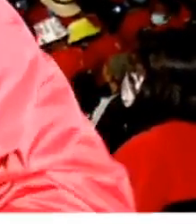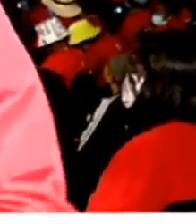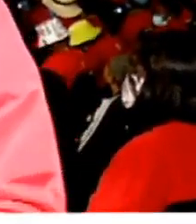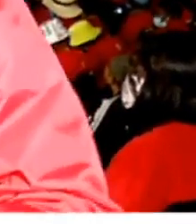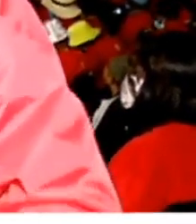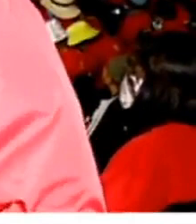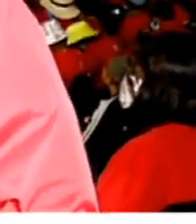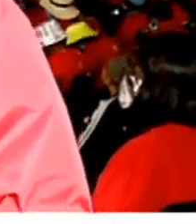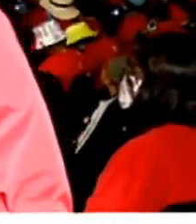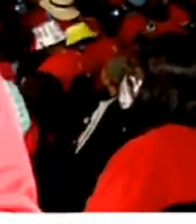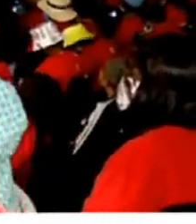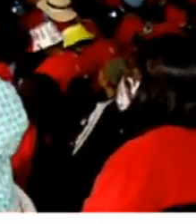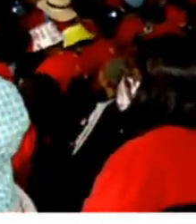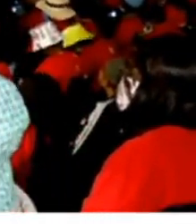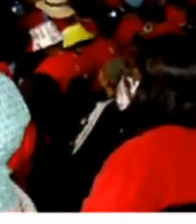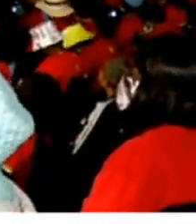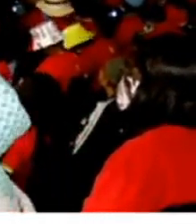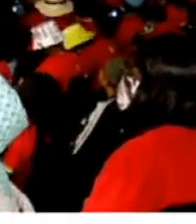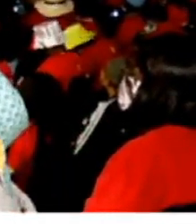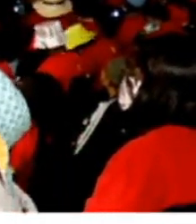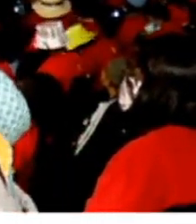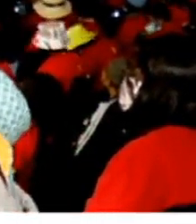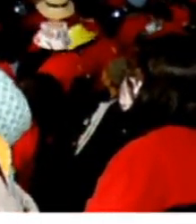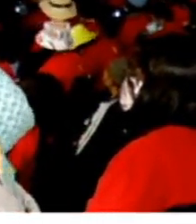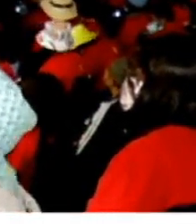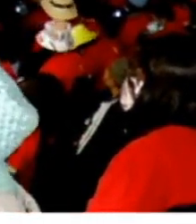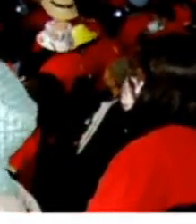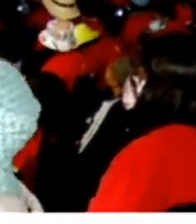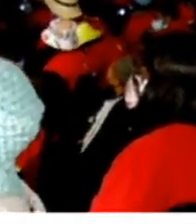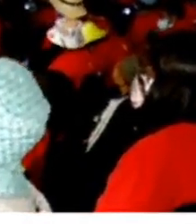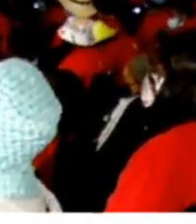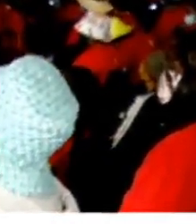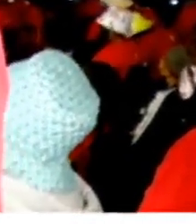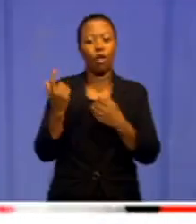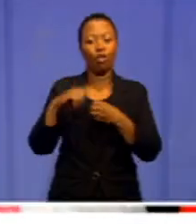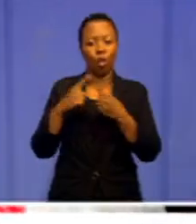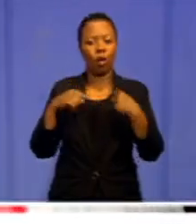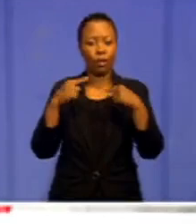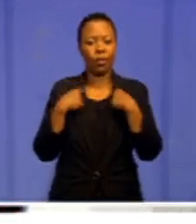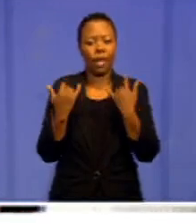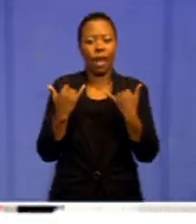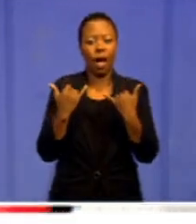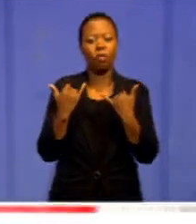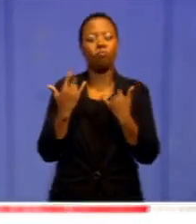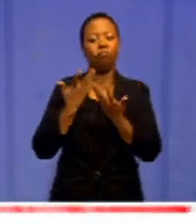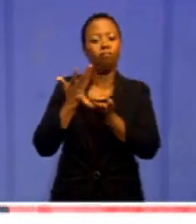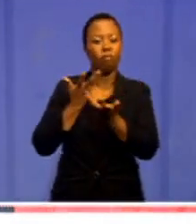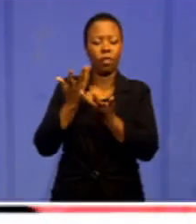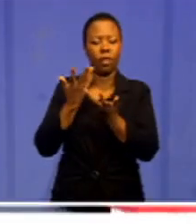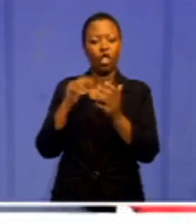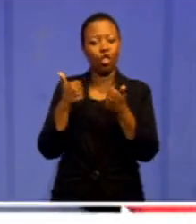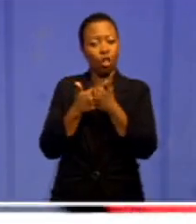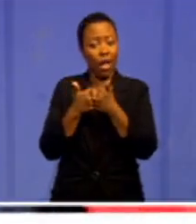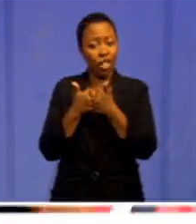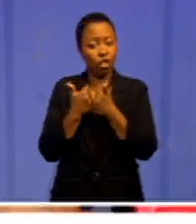National Union of Public Service and Allied Workers, who's joining me now to talk about some of the challenges that